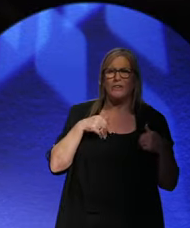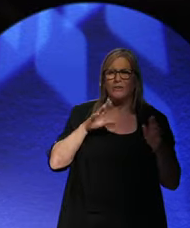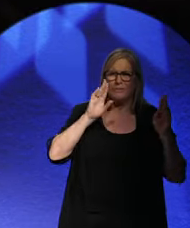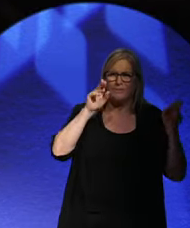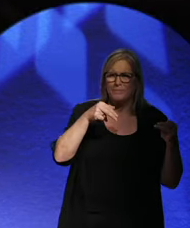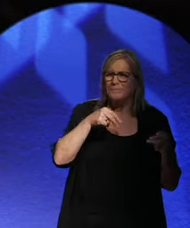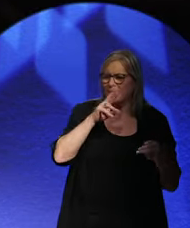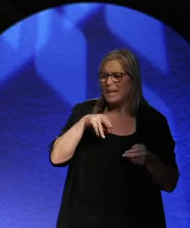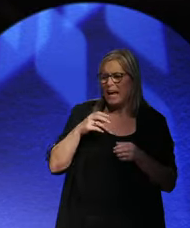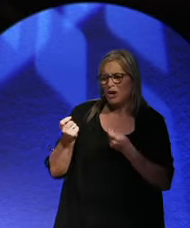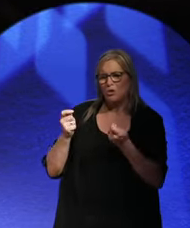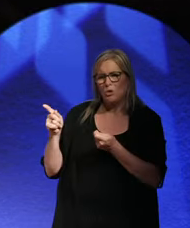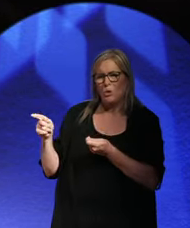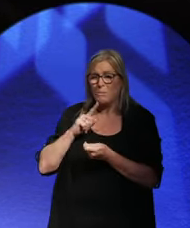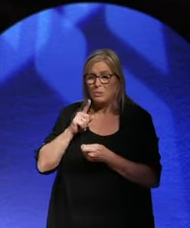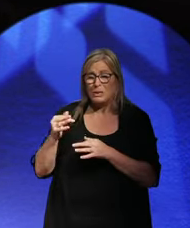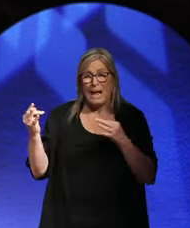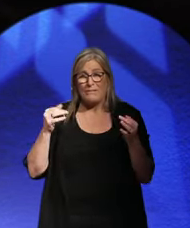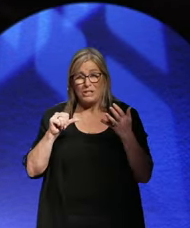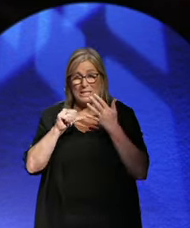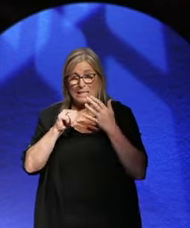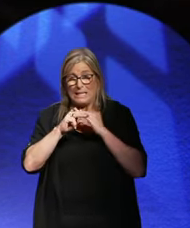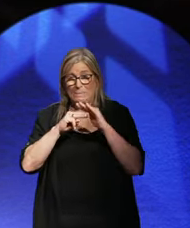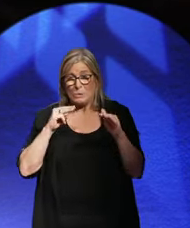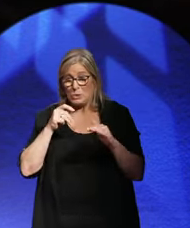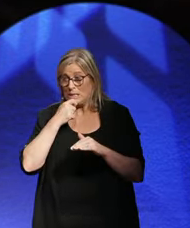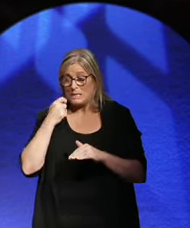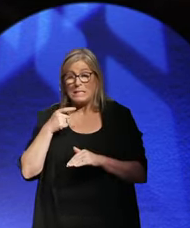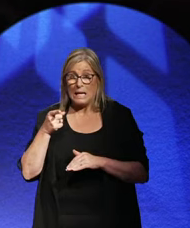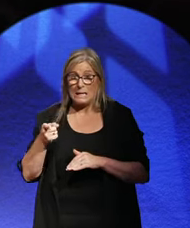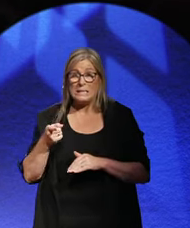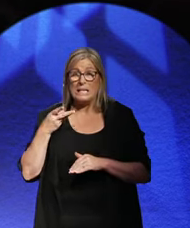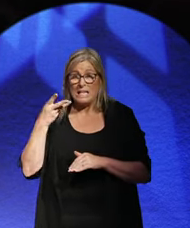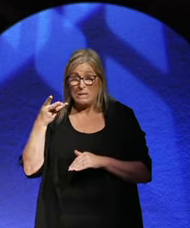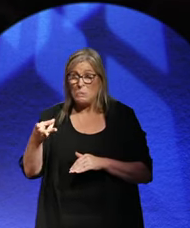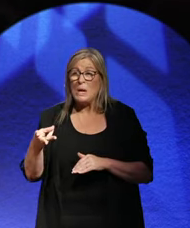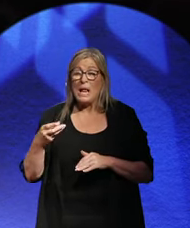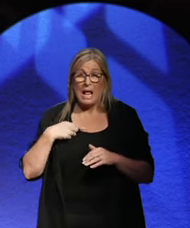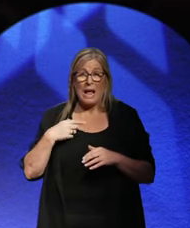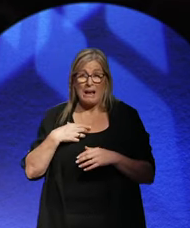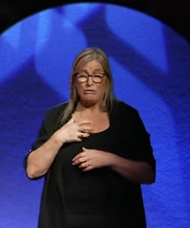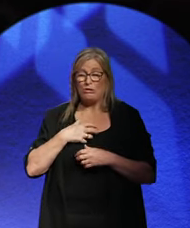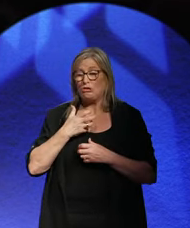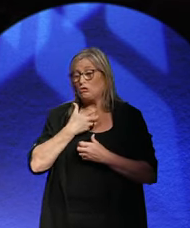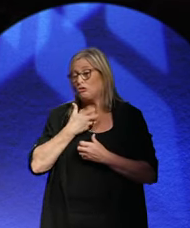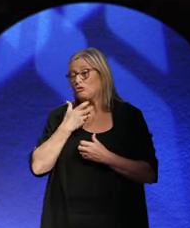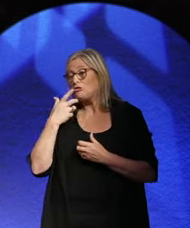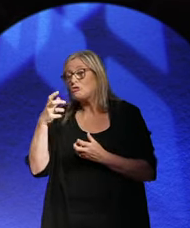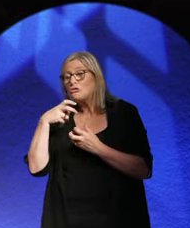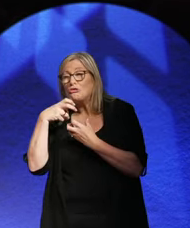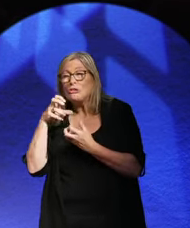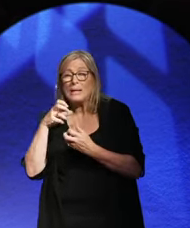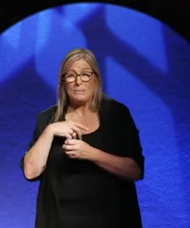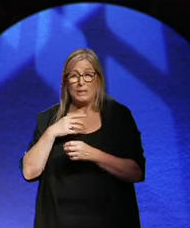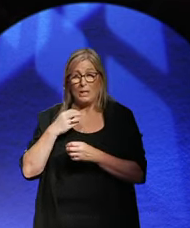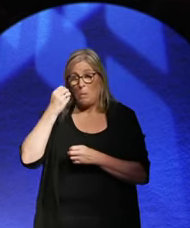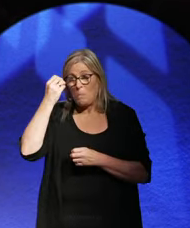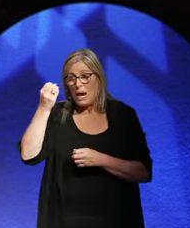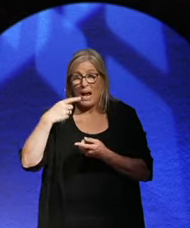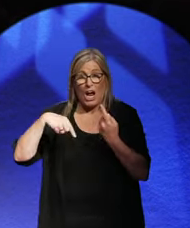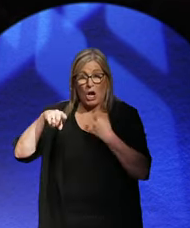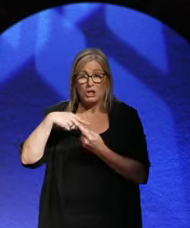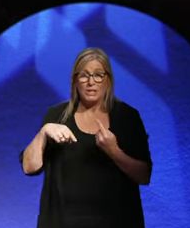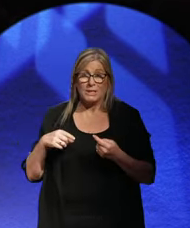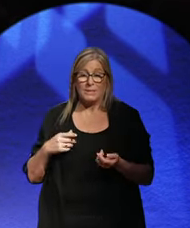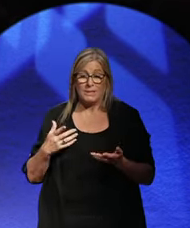he says. And within six months, he said, mark my words, we'll have him squealing in the corner like a mouse. Well, some mouse.